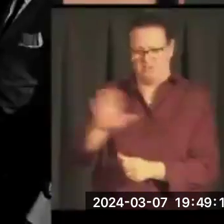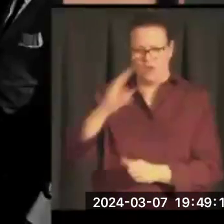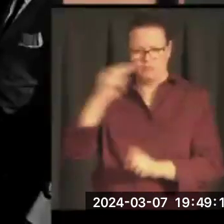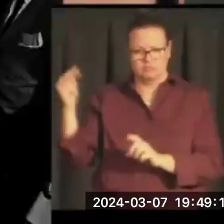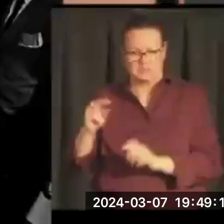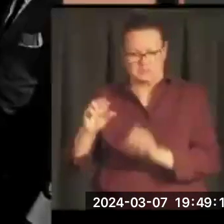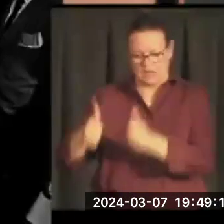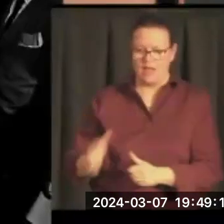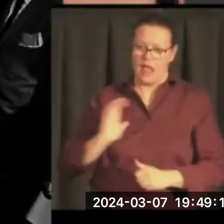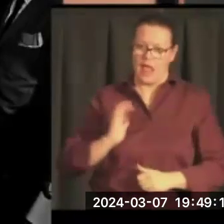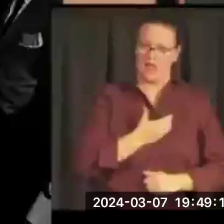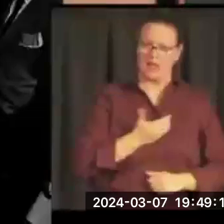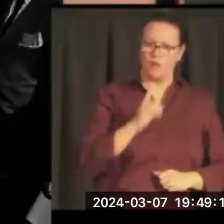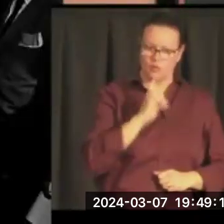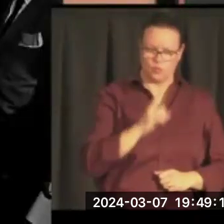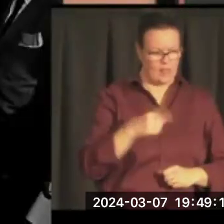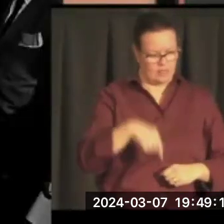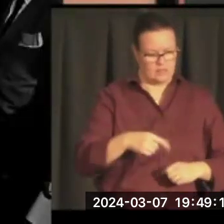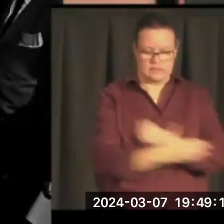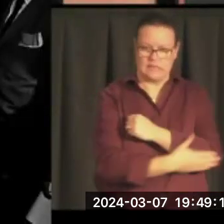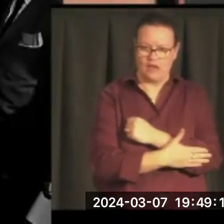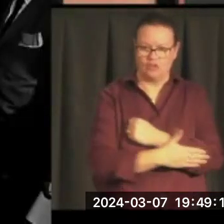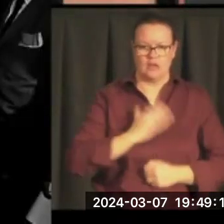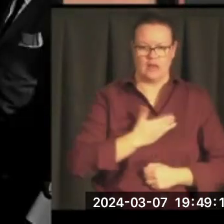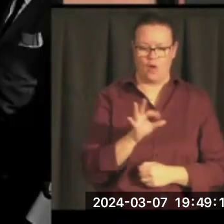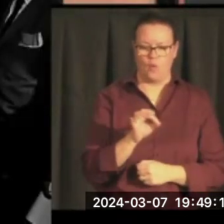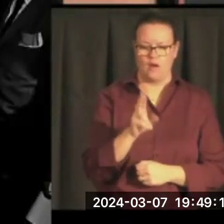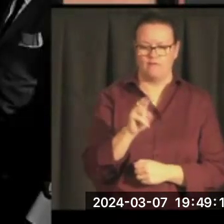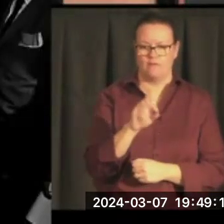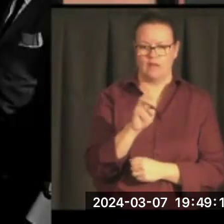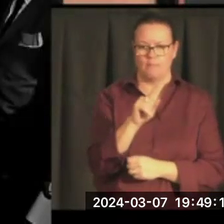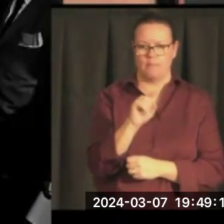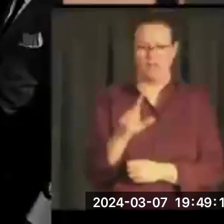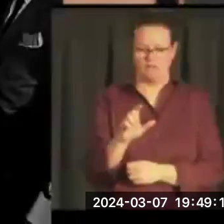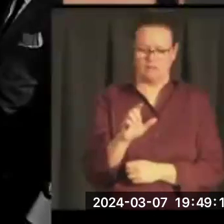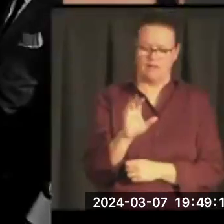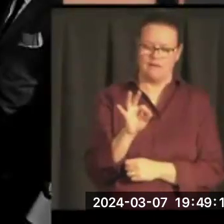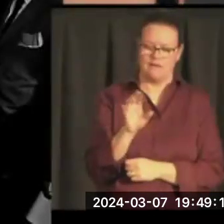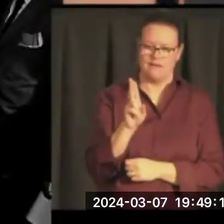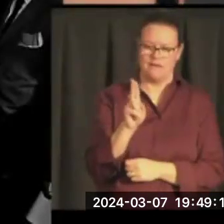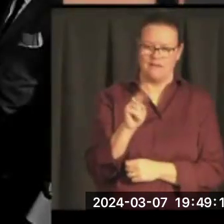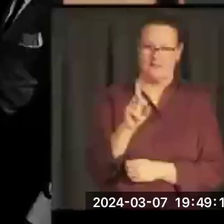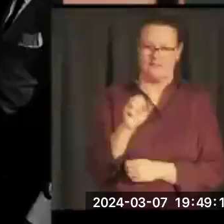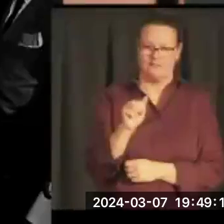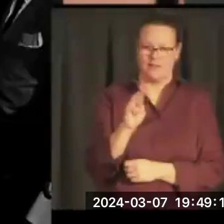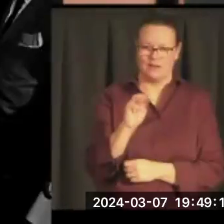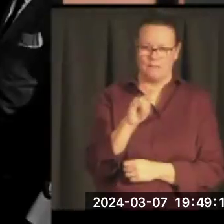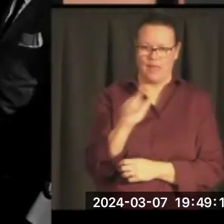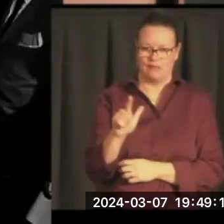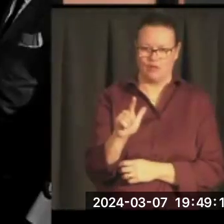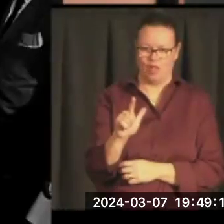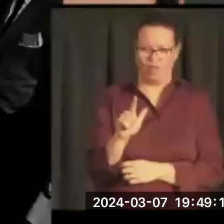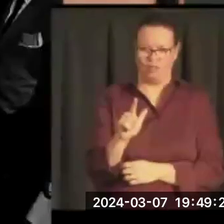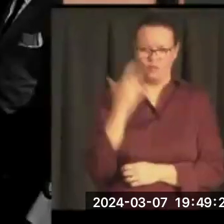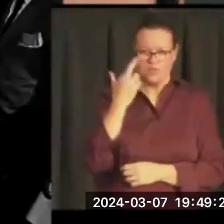nation stands. There's an ebb and flow in human affairs, which at rare moments bring a complex